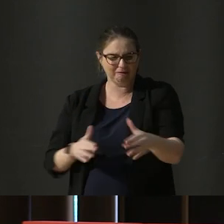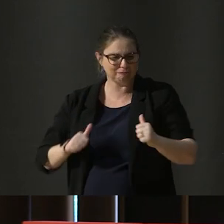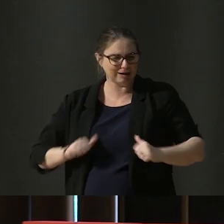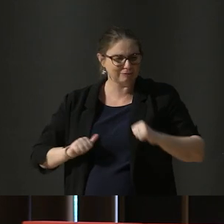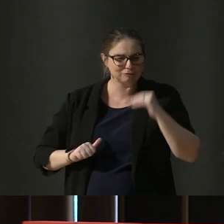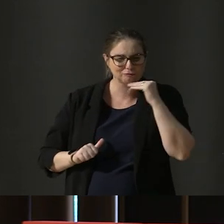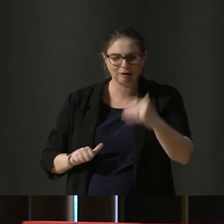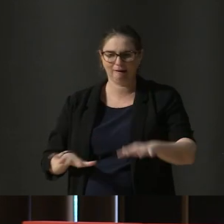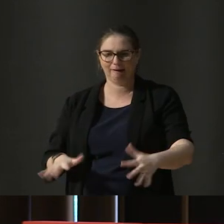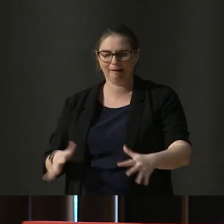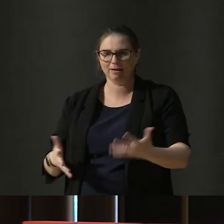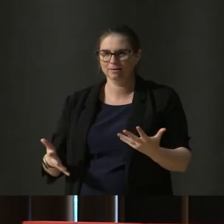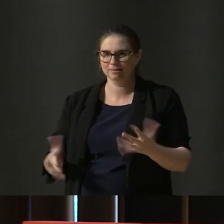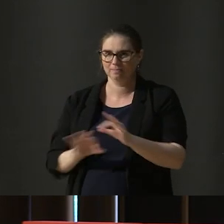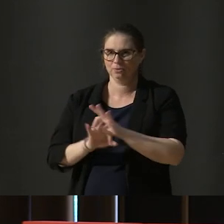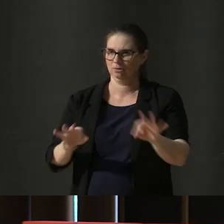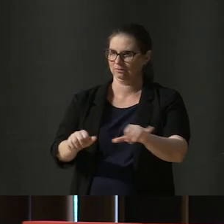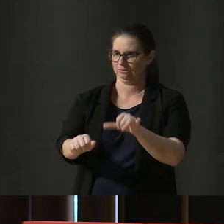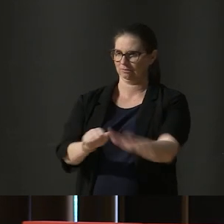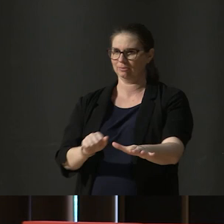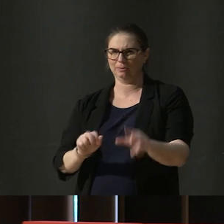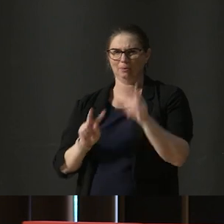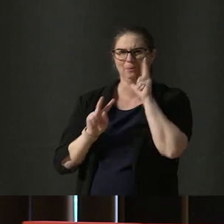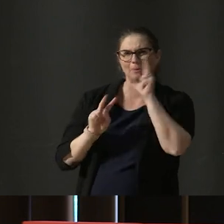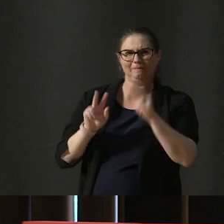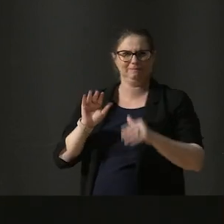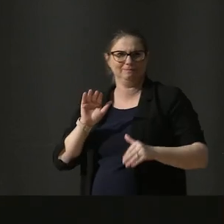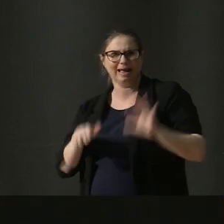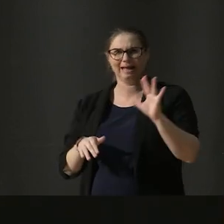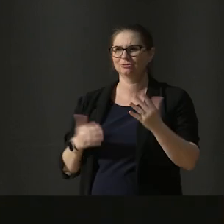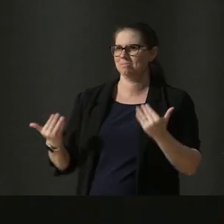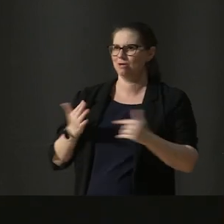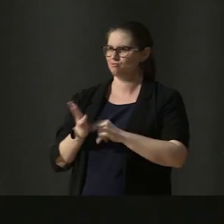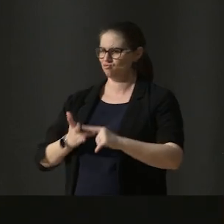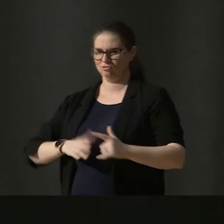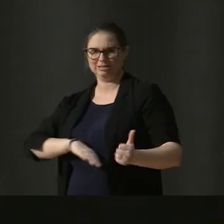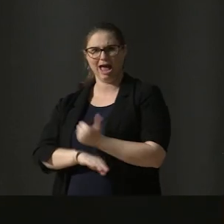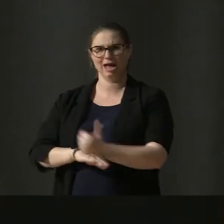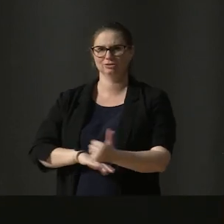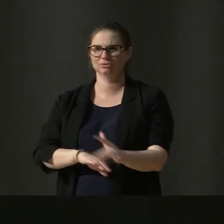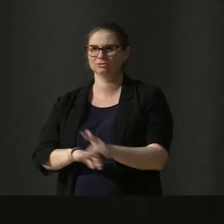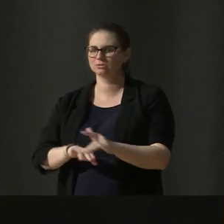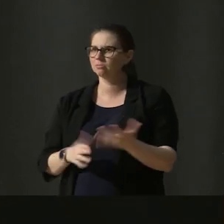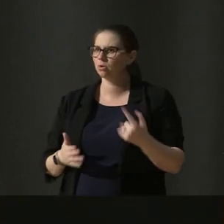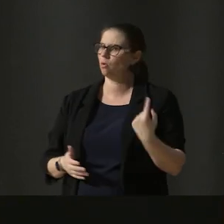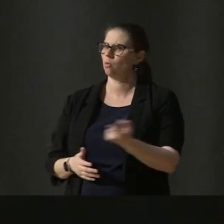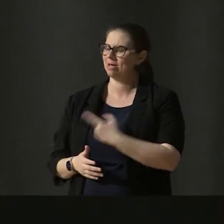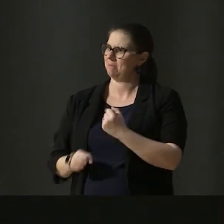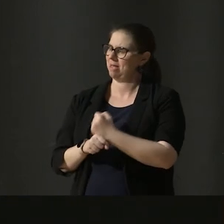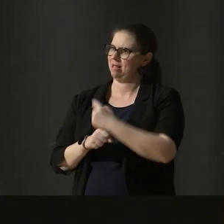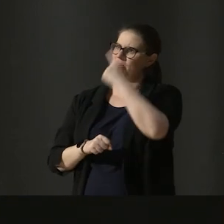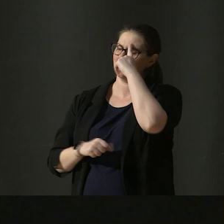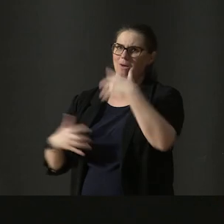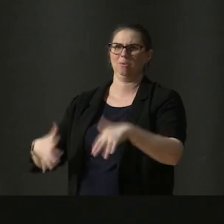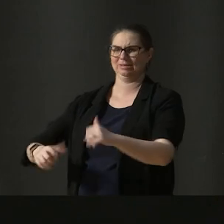and they're not remarkable like performing on a big stage. We glorify these milestone moments. But